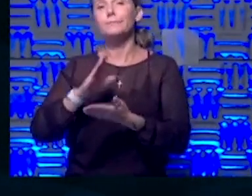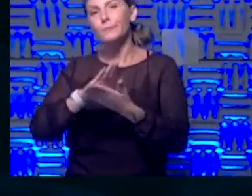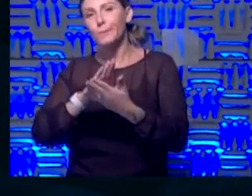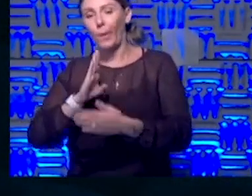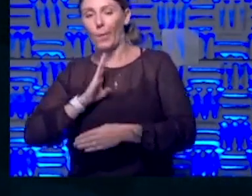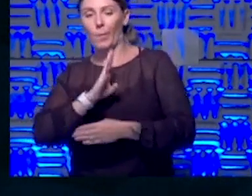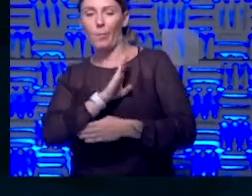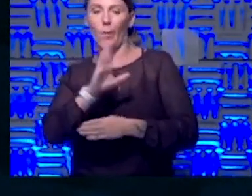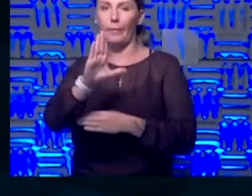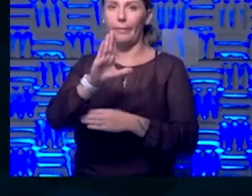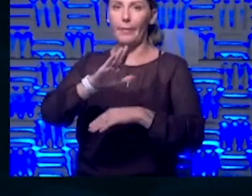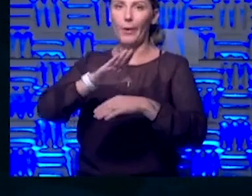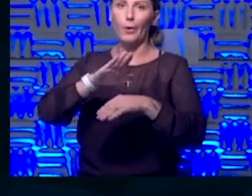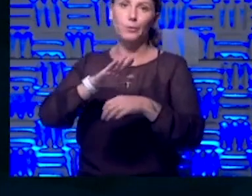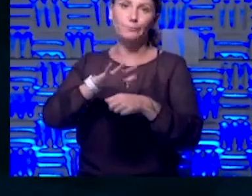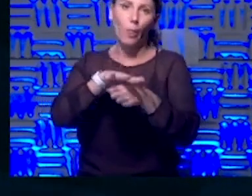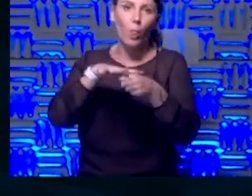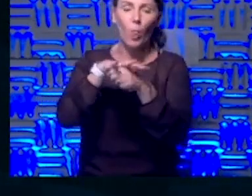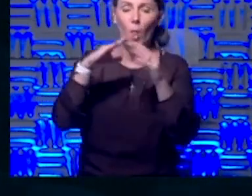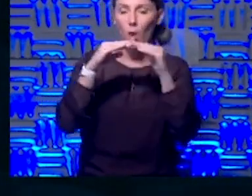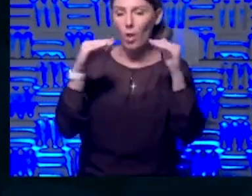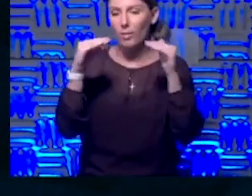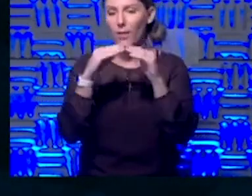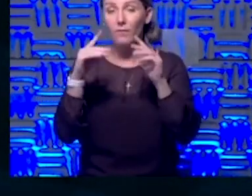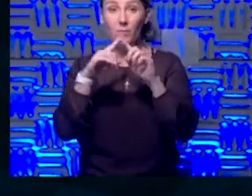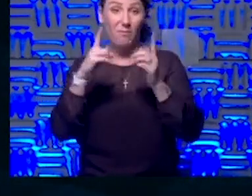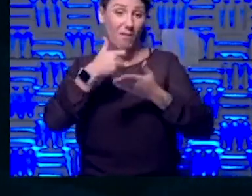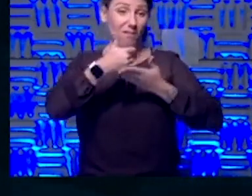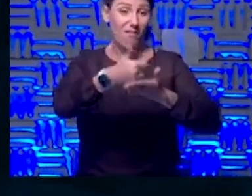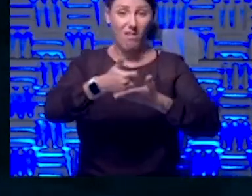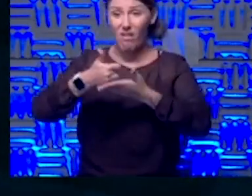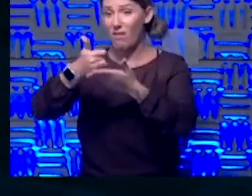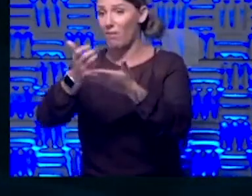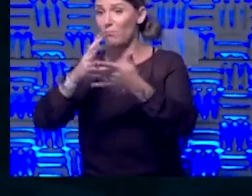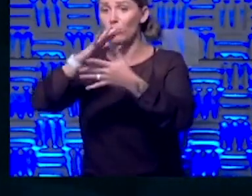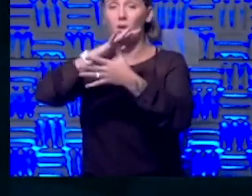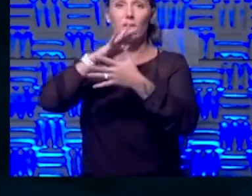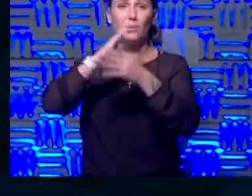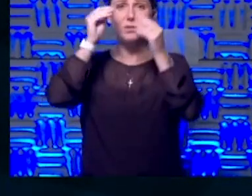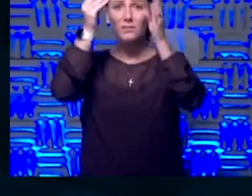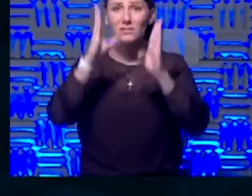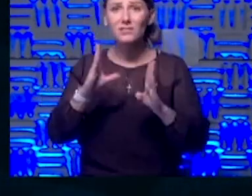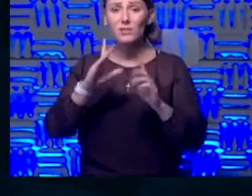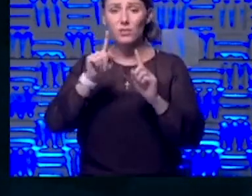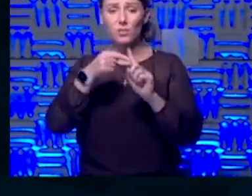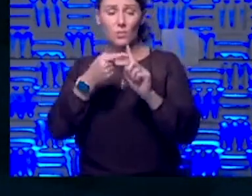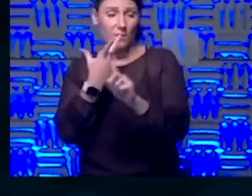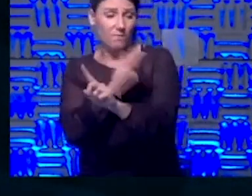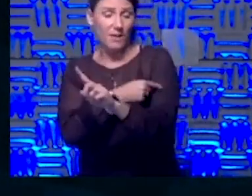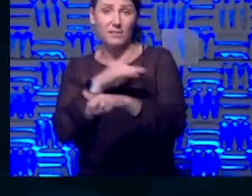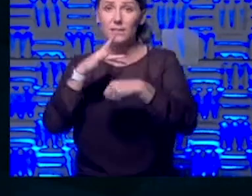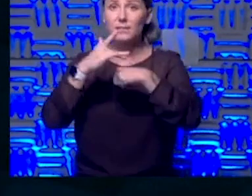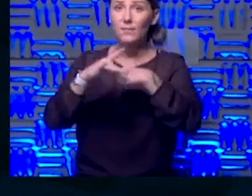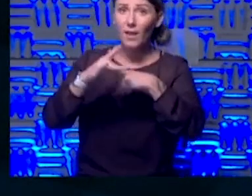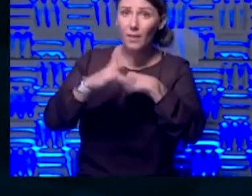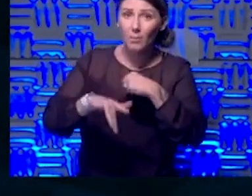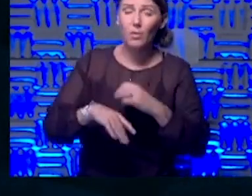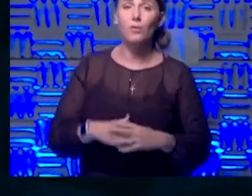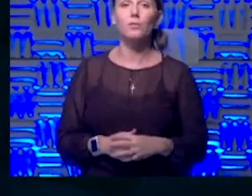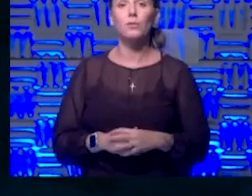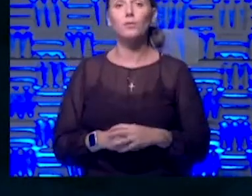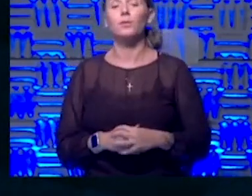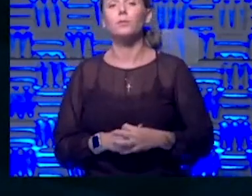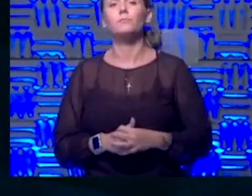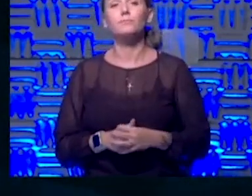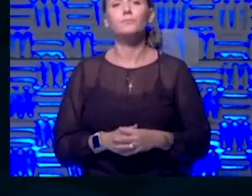level decision, but we're going to help as much as we can. We're going to prioritize teachers whenever a vaccine becomes available. So